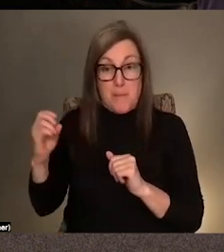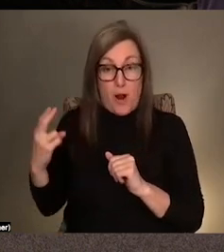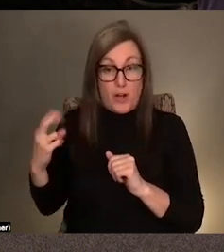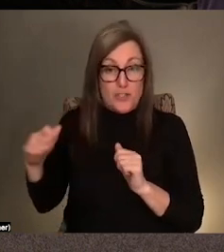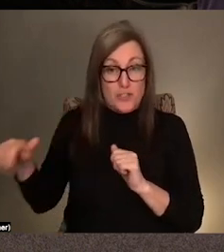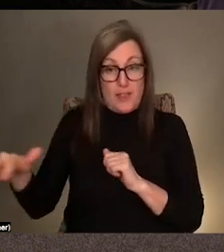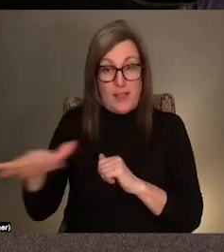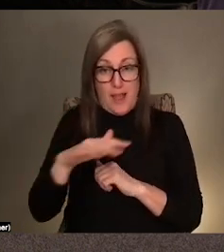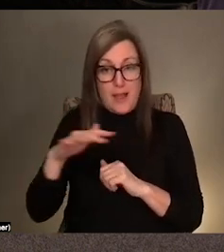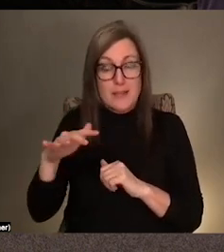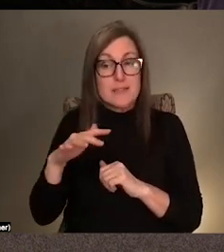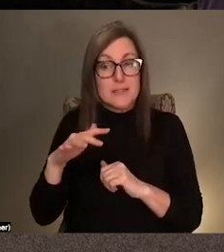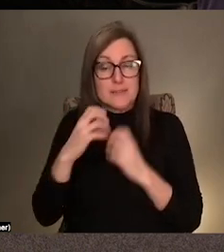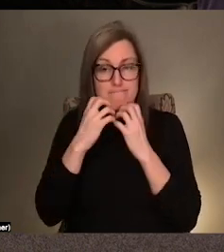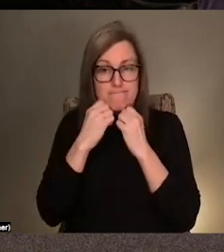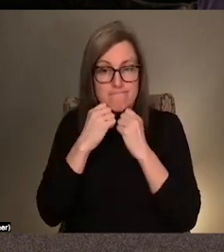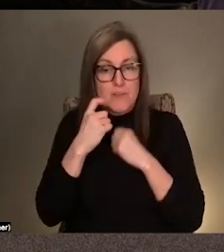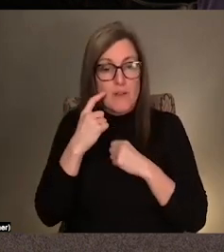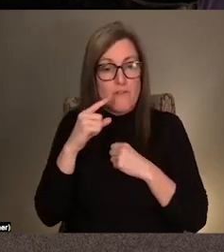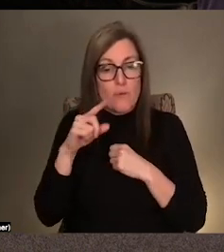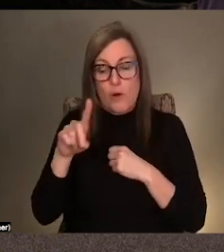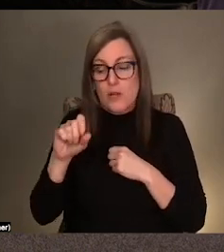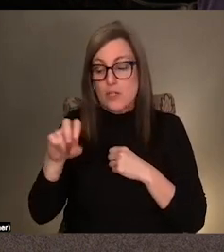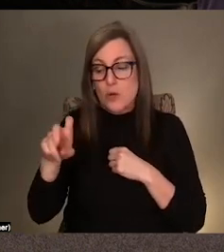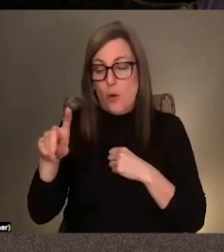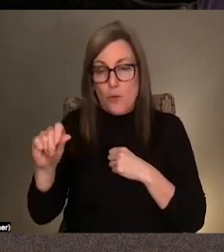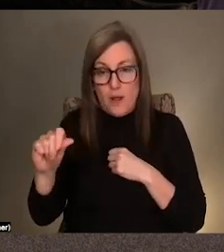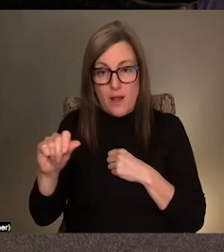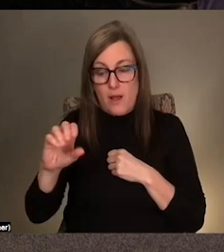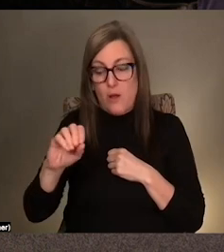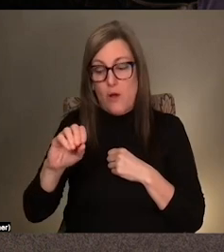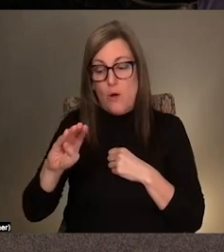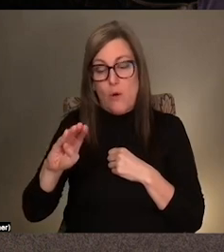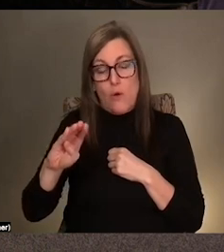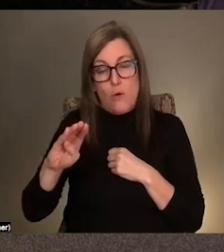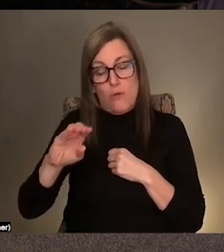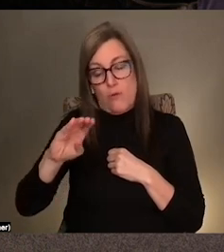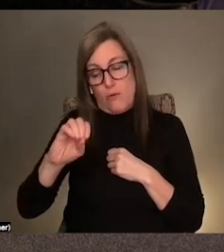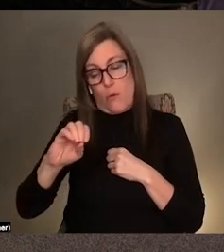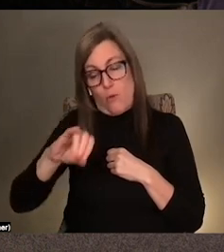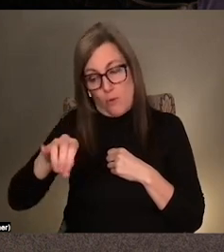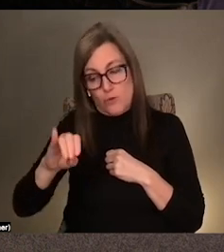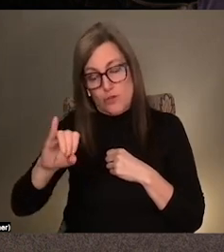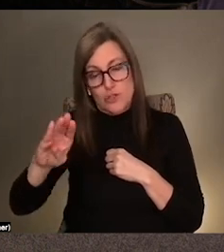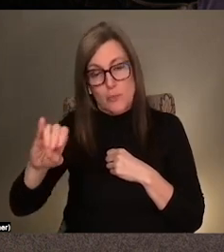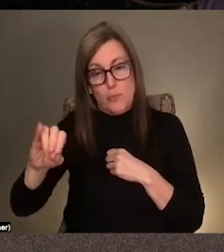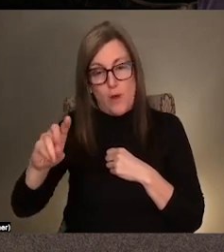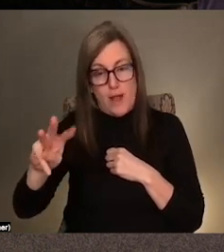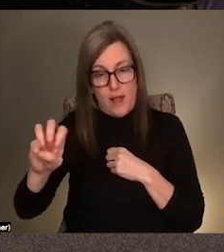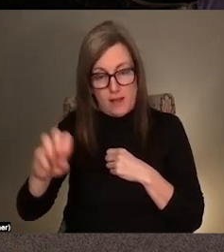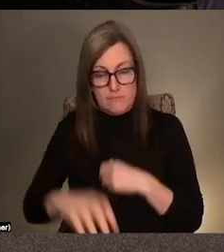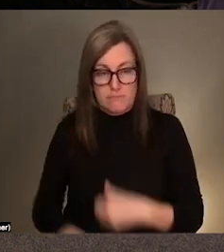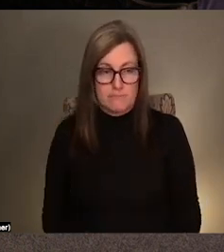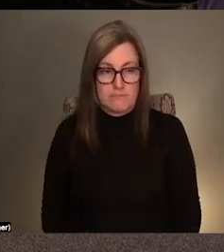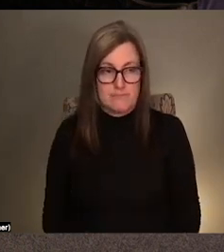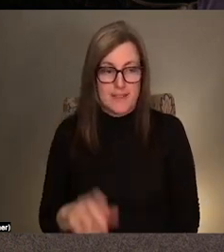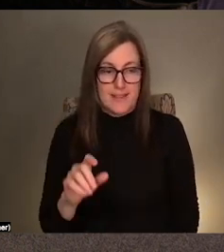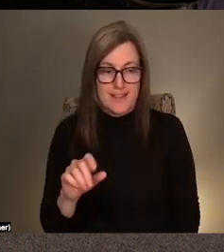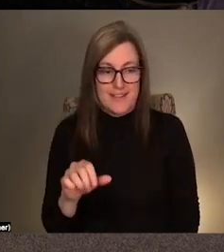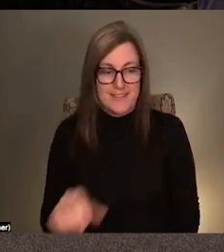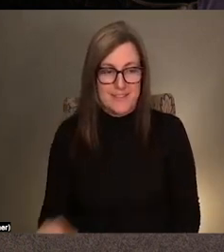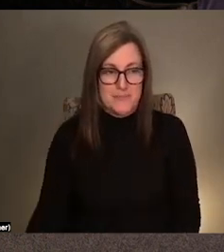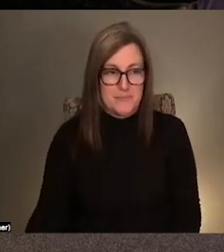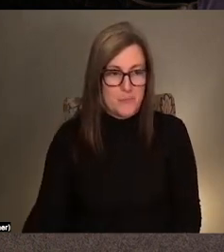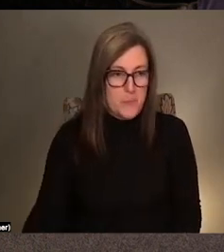for the Dakota, the Ojibwe and other indigenous people who still live here today. So before I speak further, I will pass over